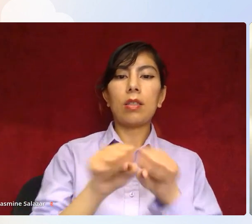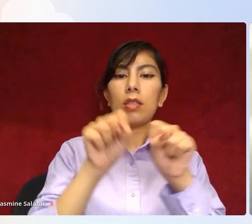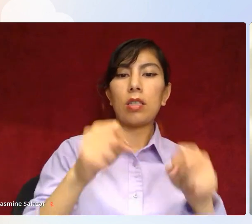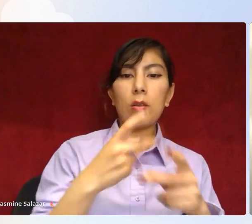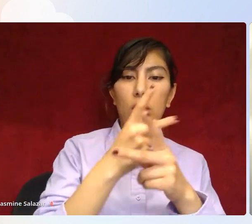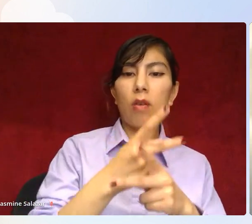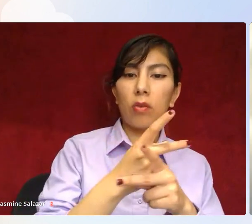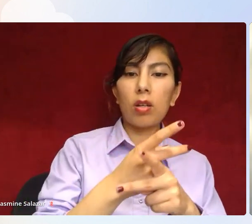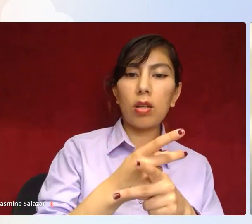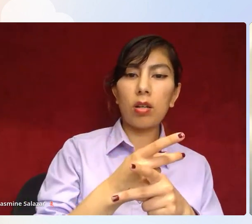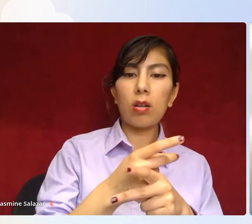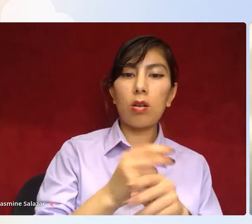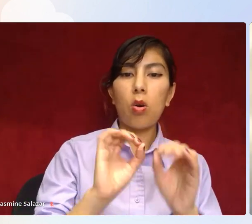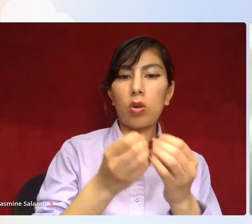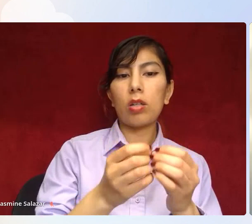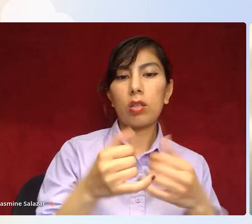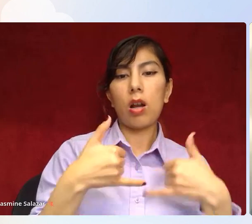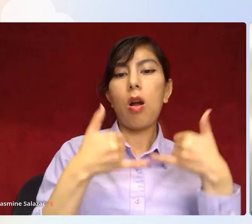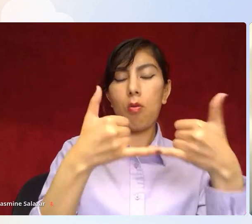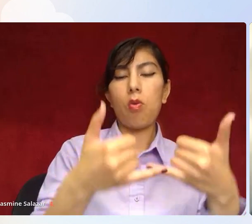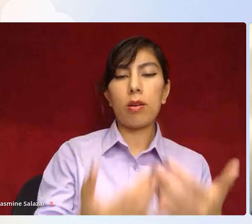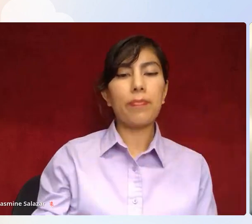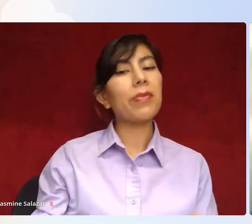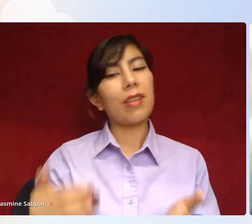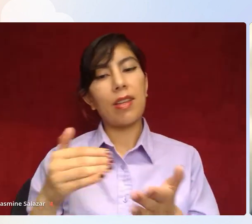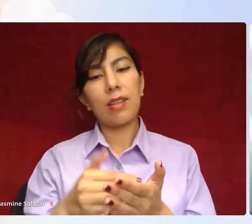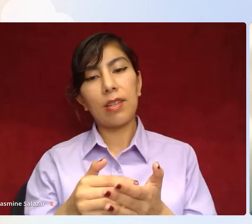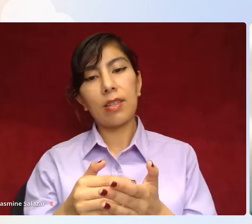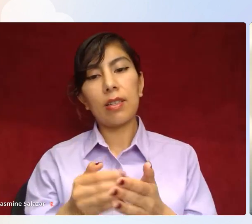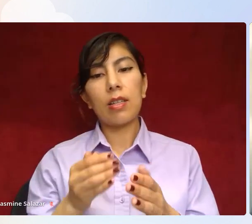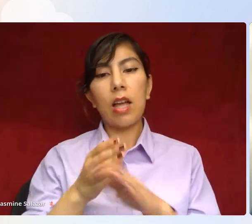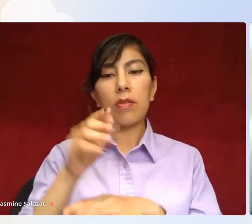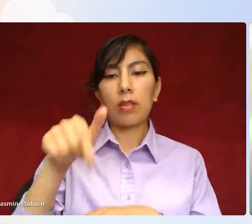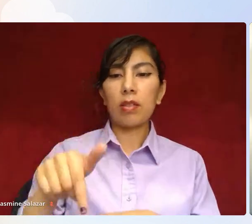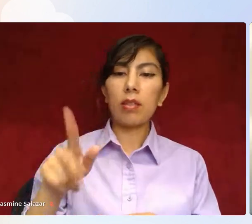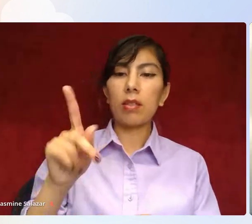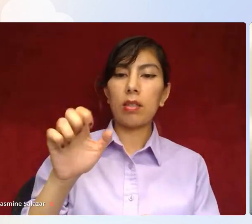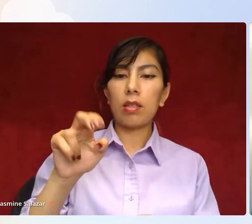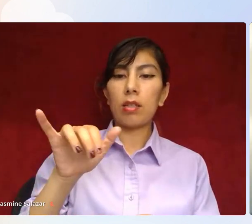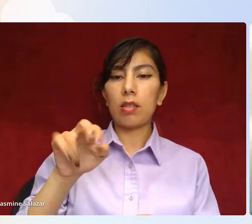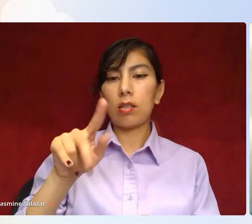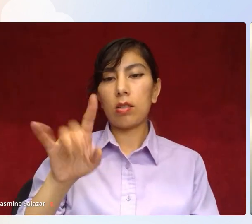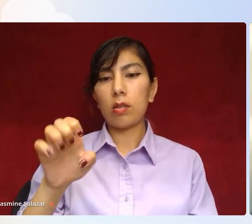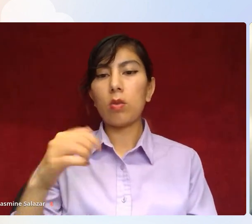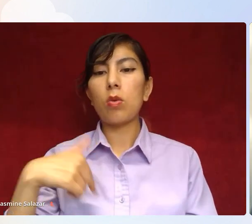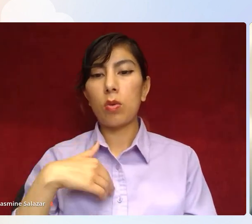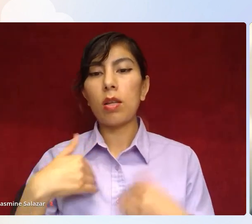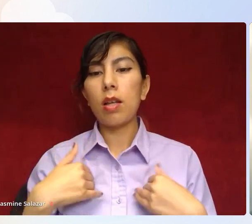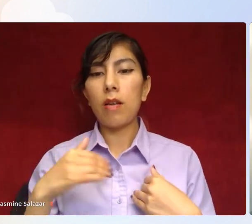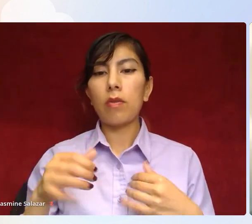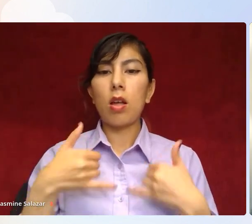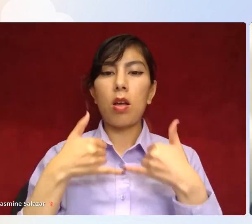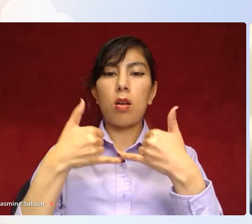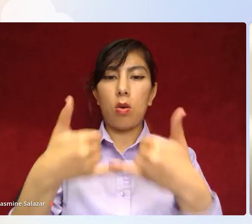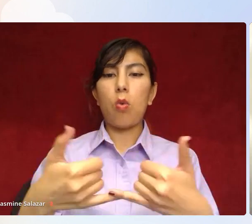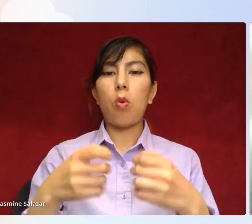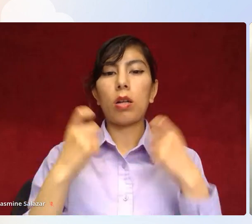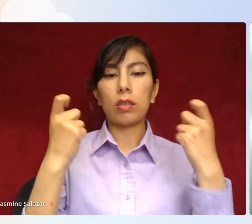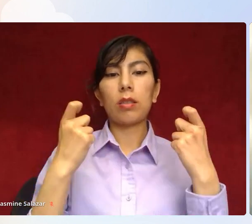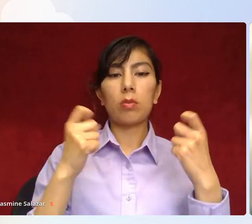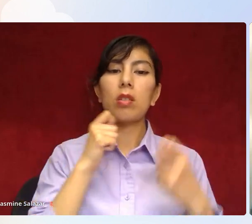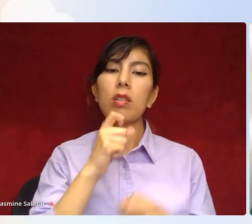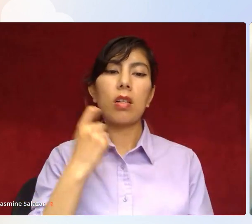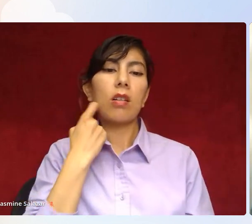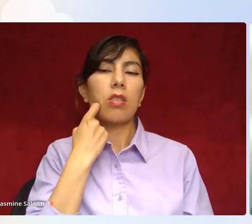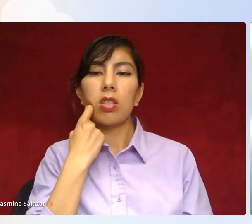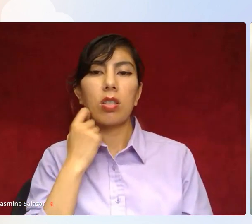award. And so again, after Jane's keynote, we'll have that award ceremony. And y'all, it's not just your